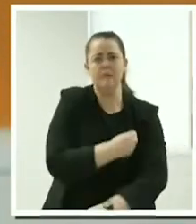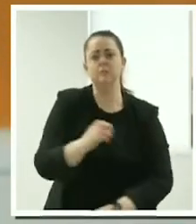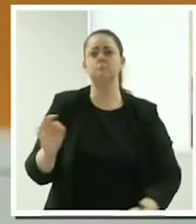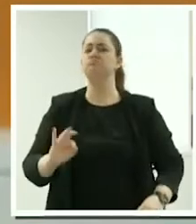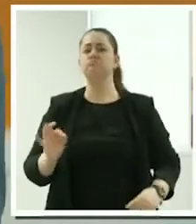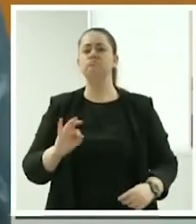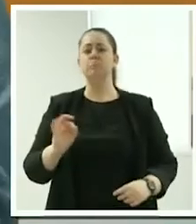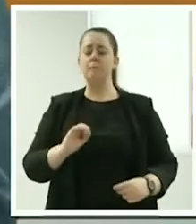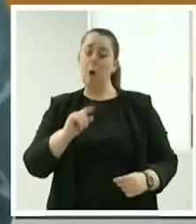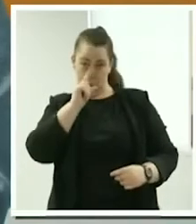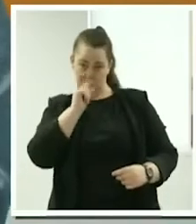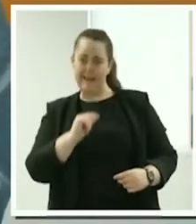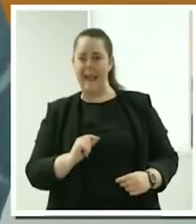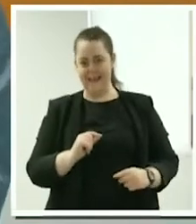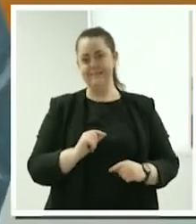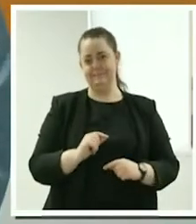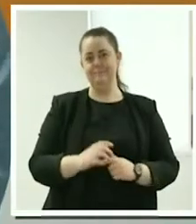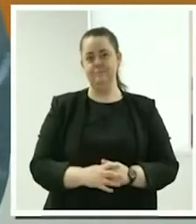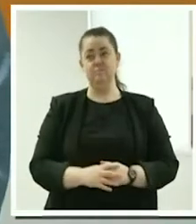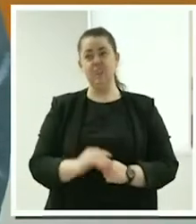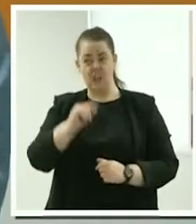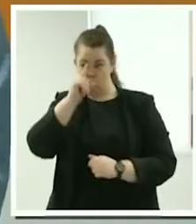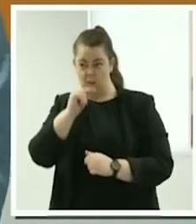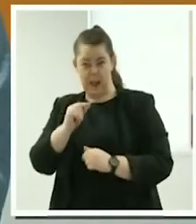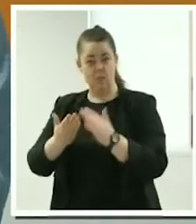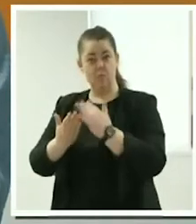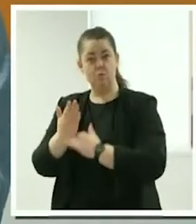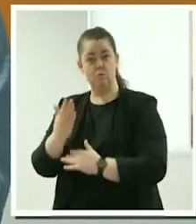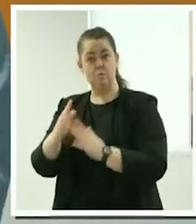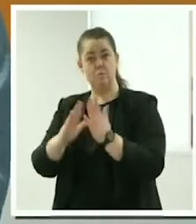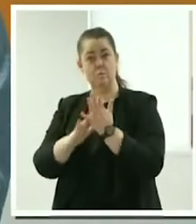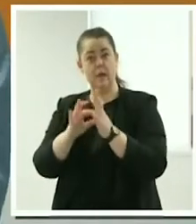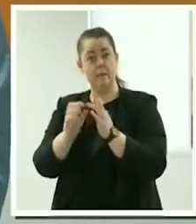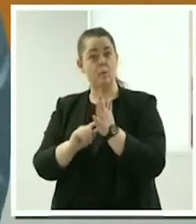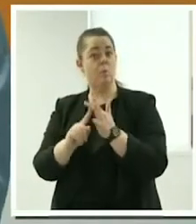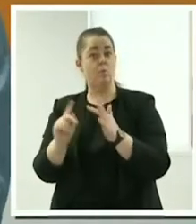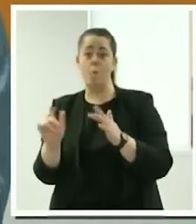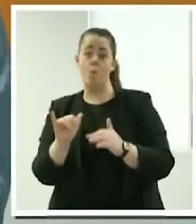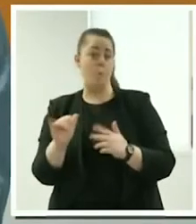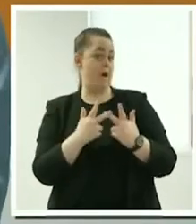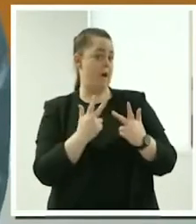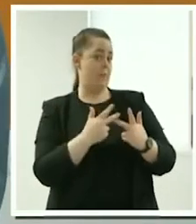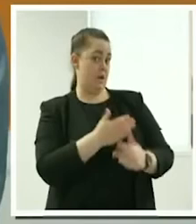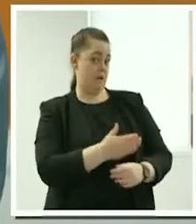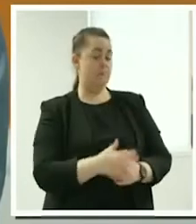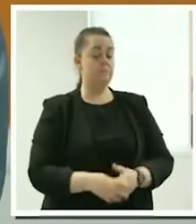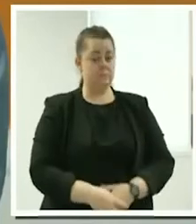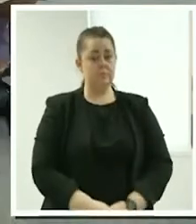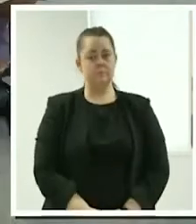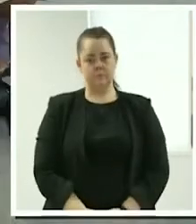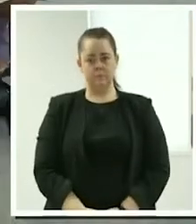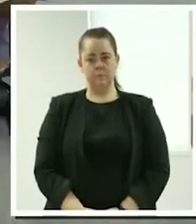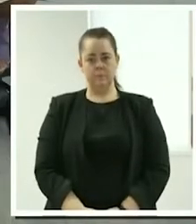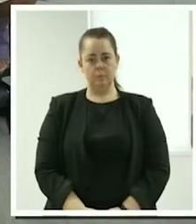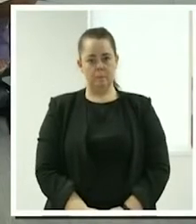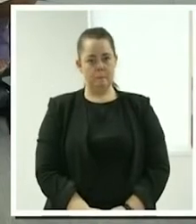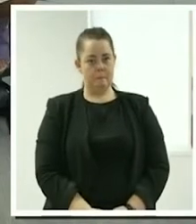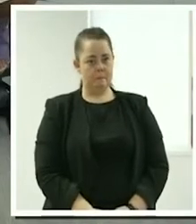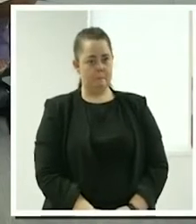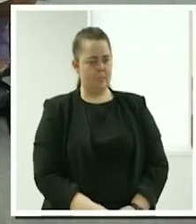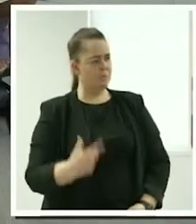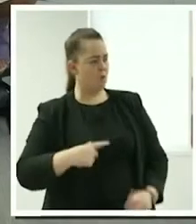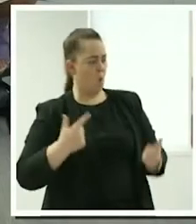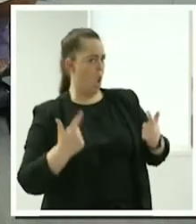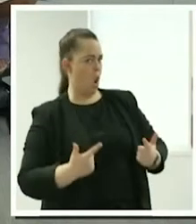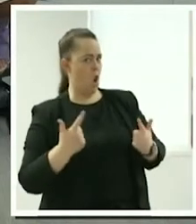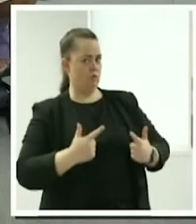just with Mabel, you can do it with other avenues as well. So yeah, so it's very good like that. Because there is a lot of training available